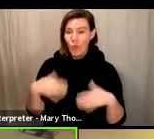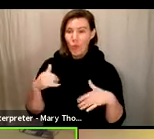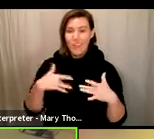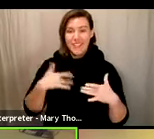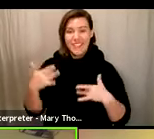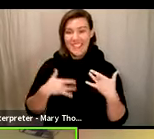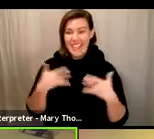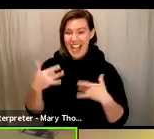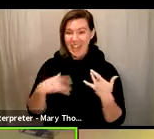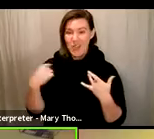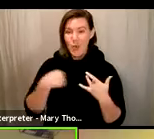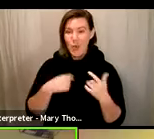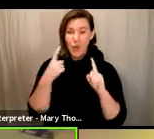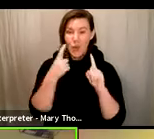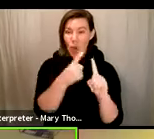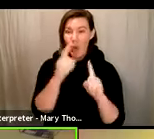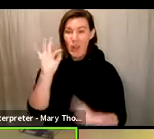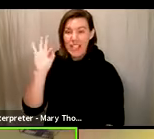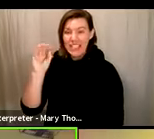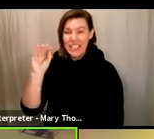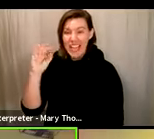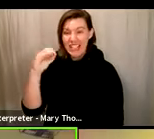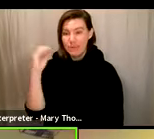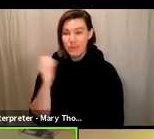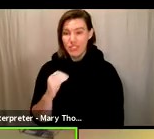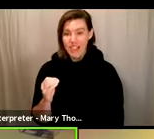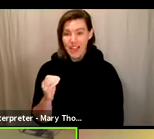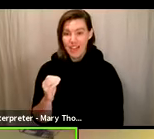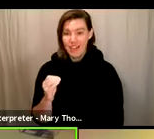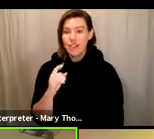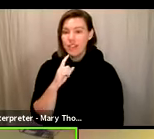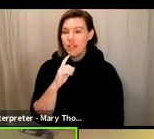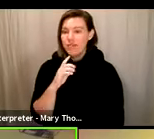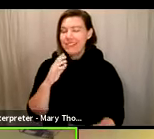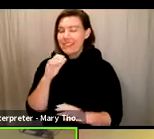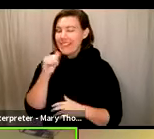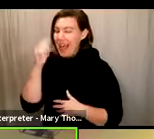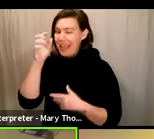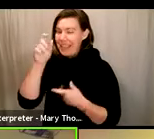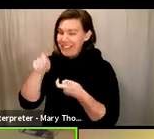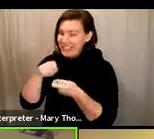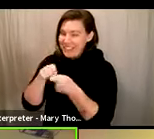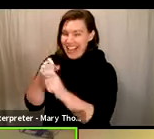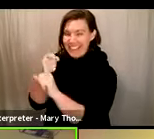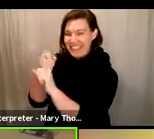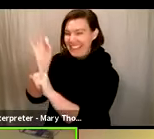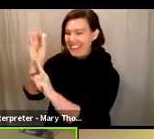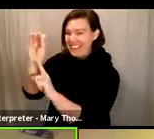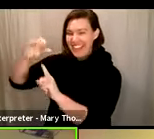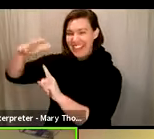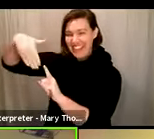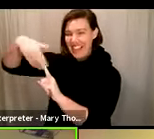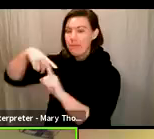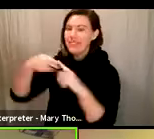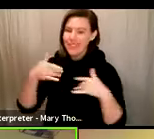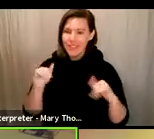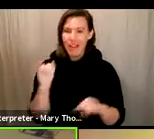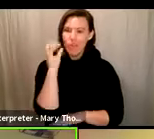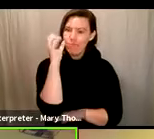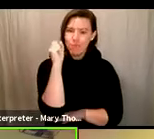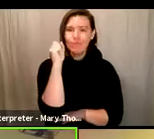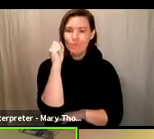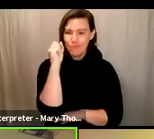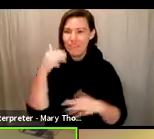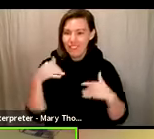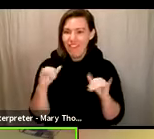so let's try to hit 90. And we still broke records. didn't quite get to 90 percent, but we have a historic high